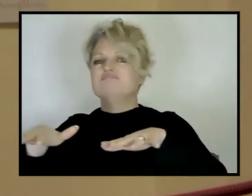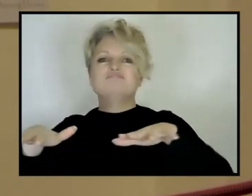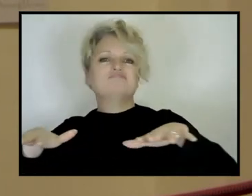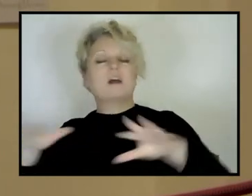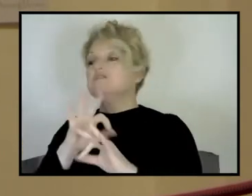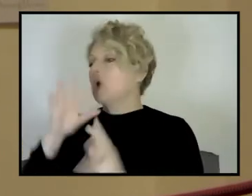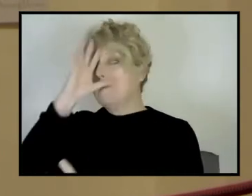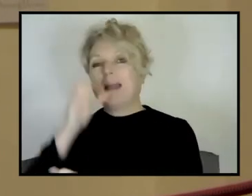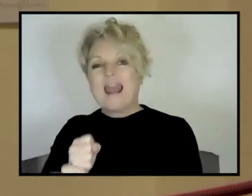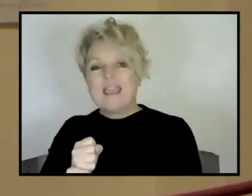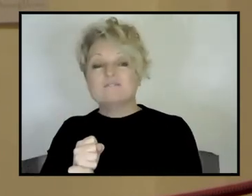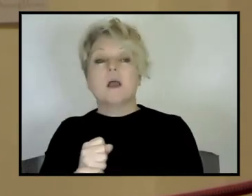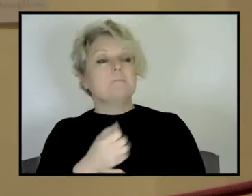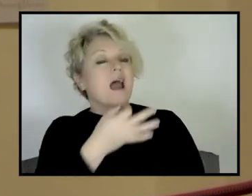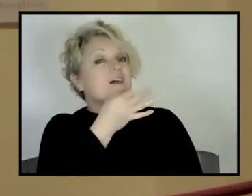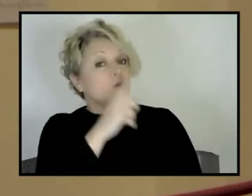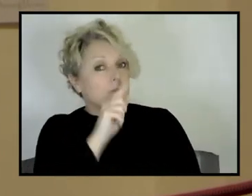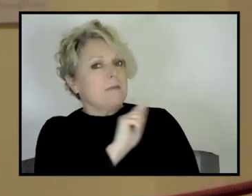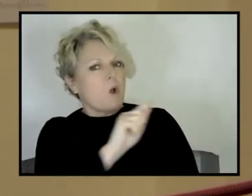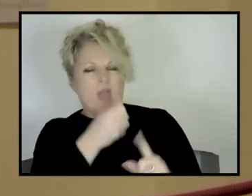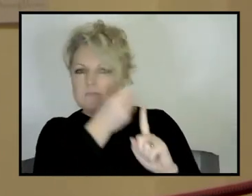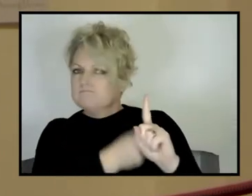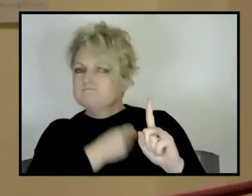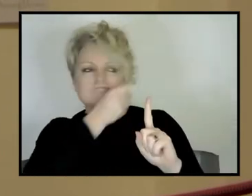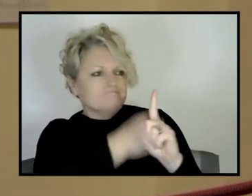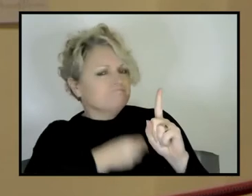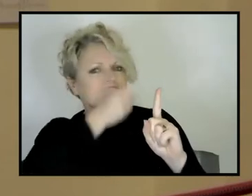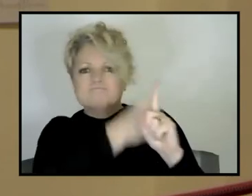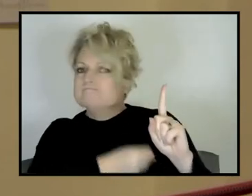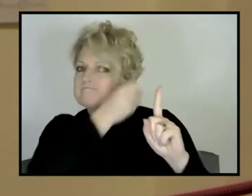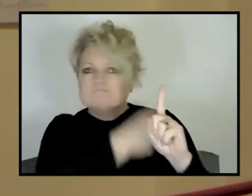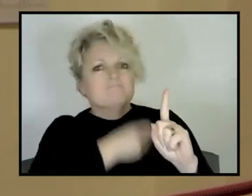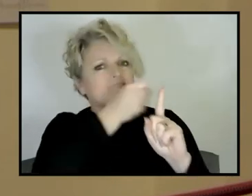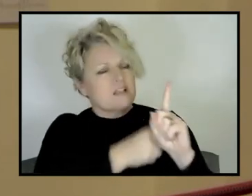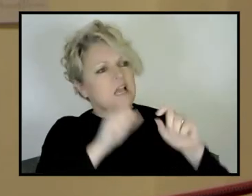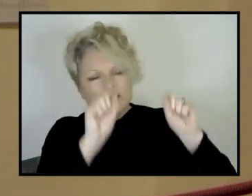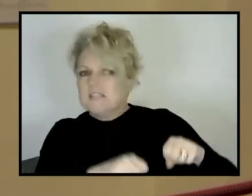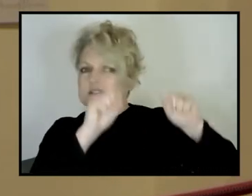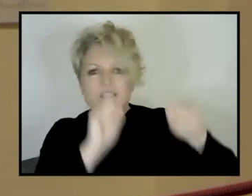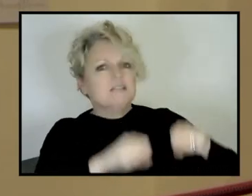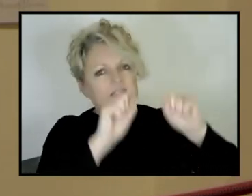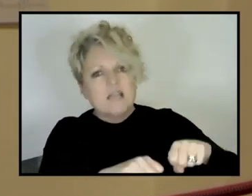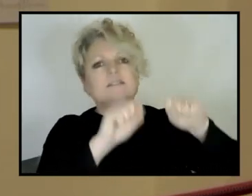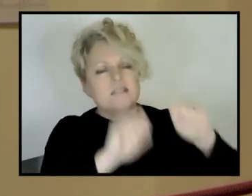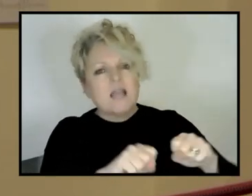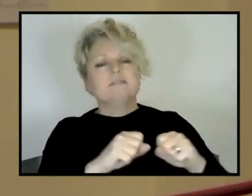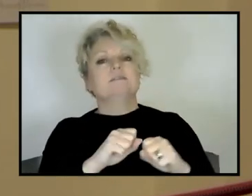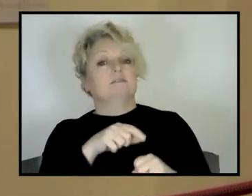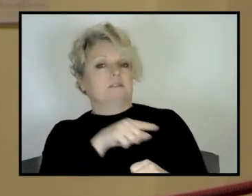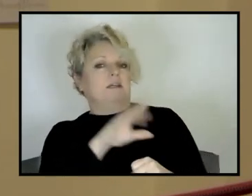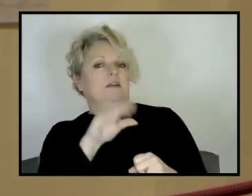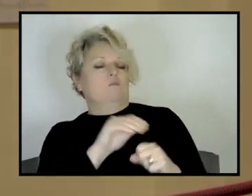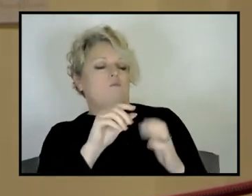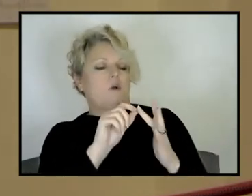through that period. Harry Hess, who was mentioned, who was a very prominent geologist in America at Princeton. He was a, very